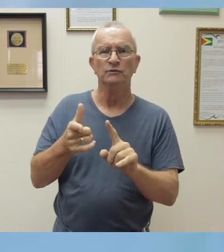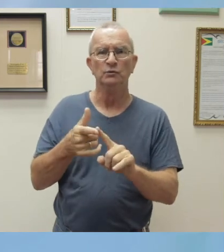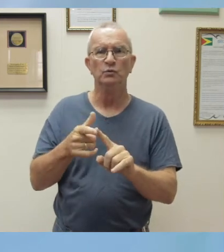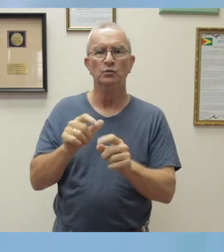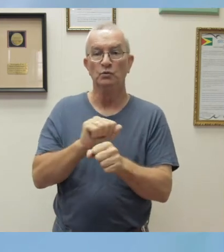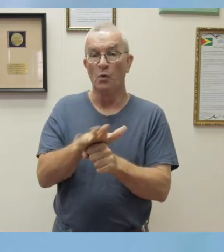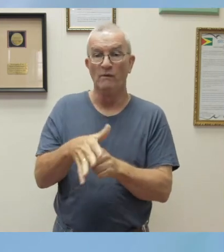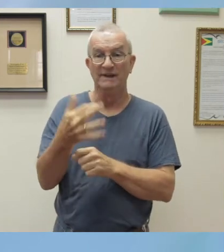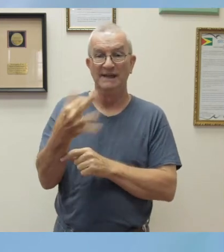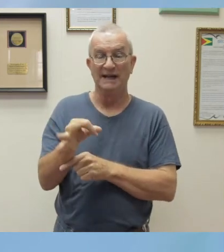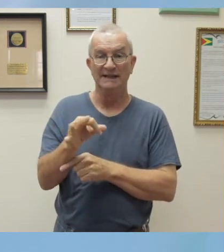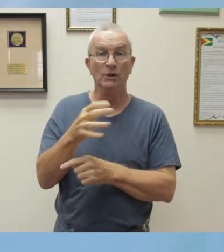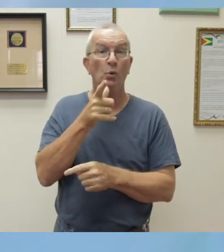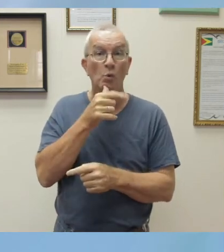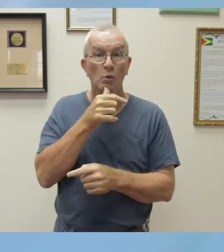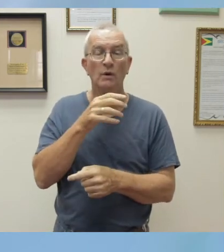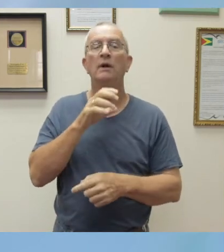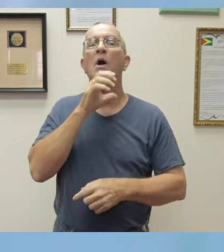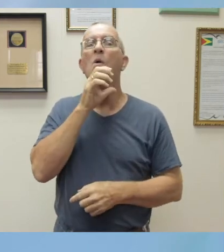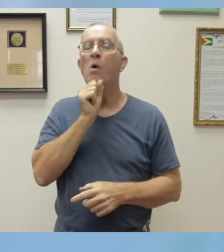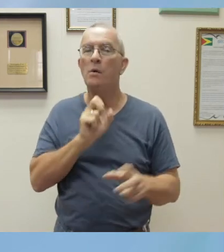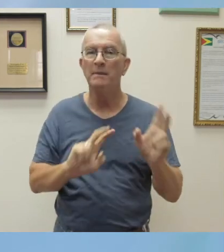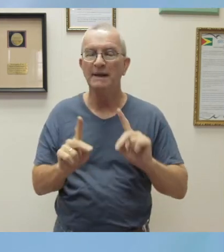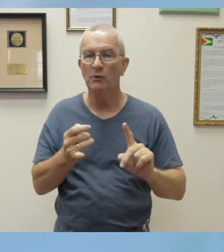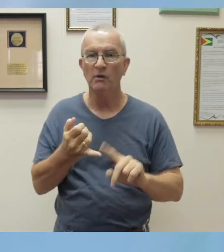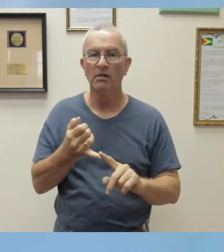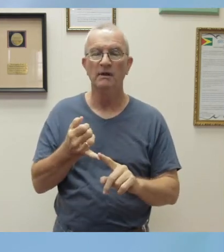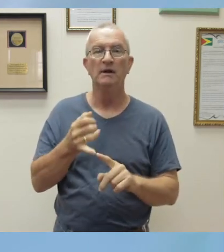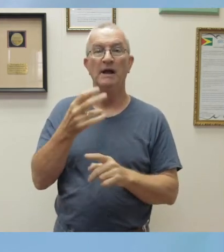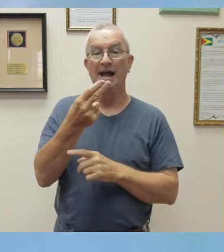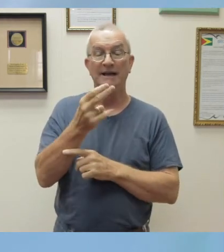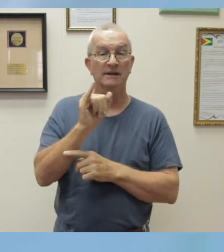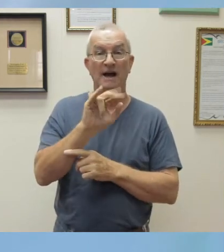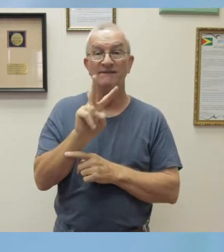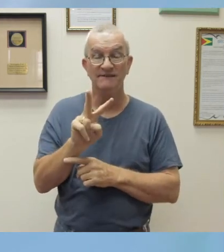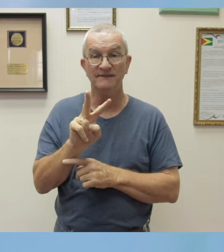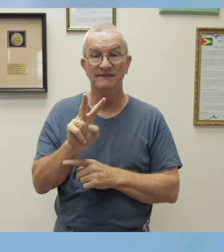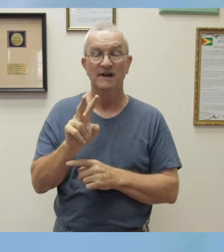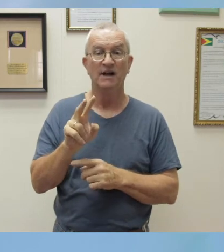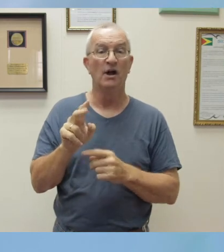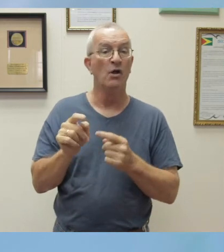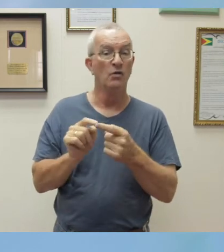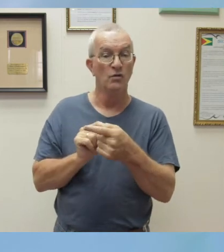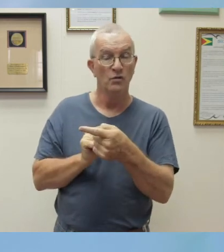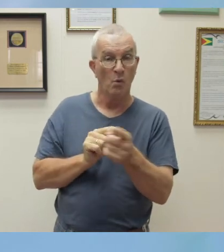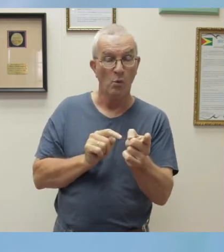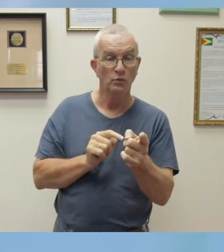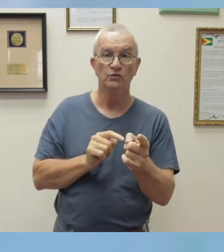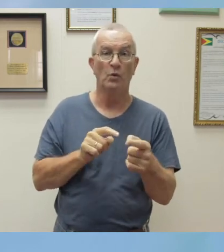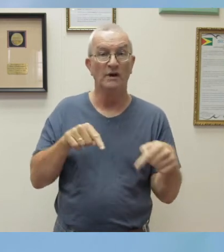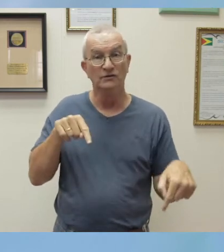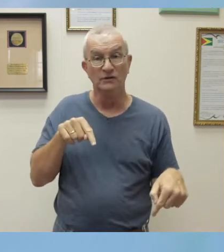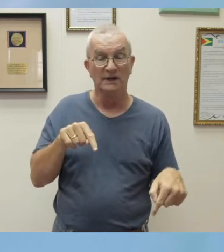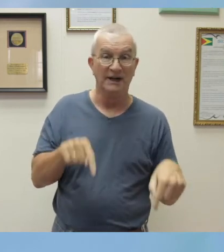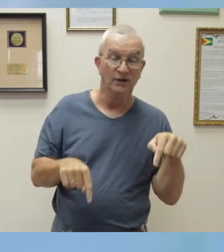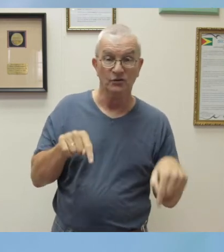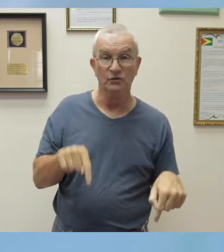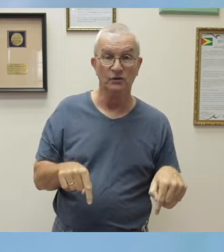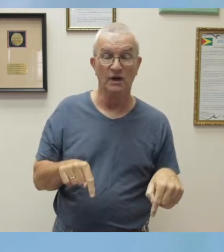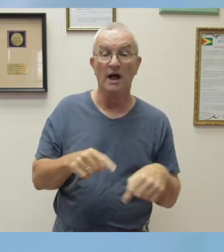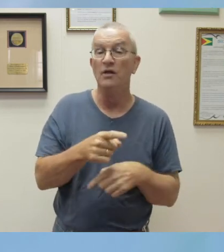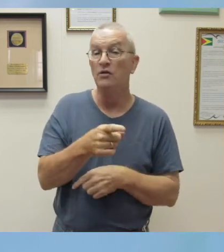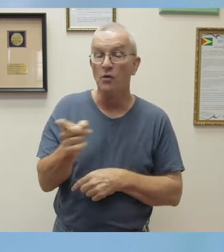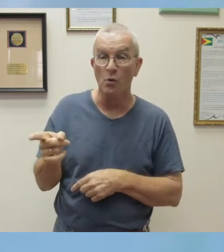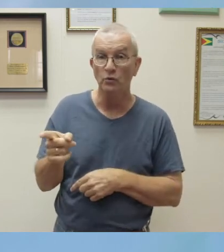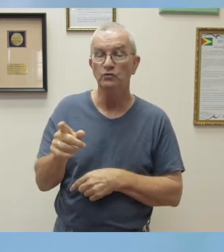the immune-compromised, those who are differently abled, and those who choose to